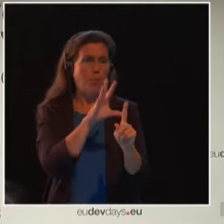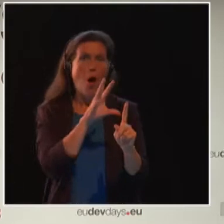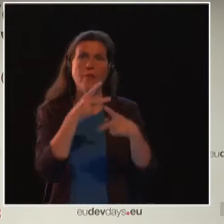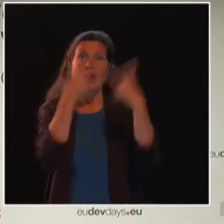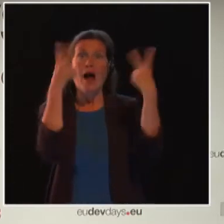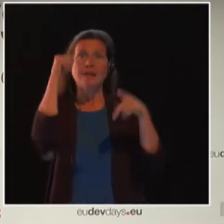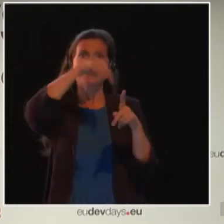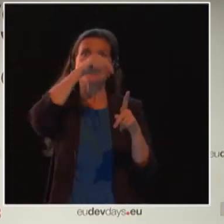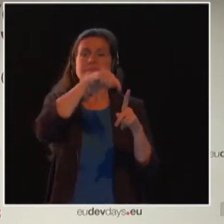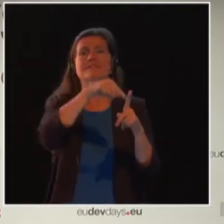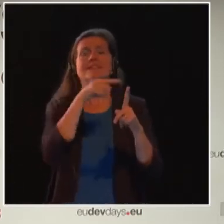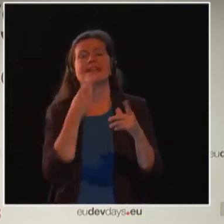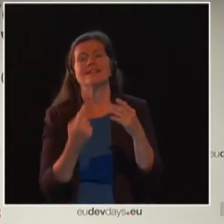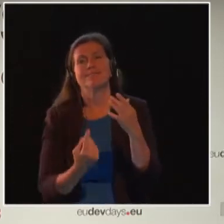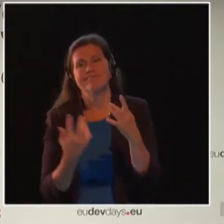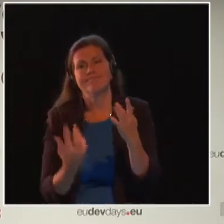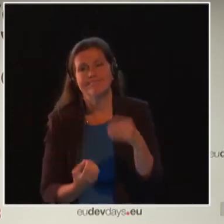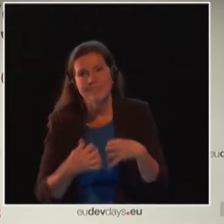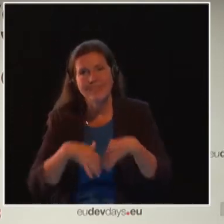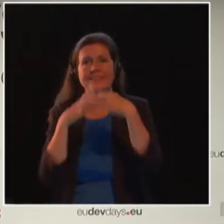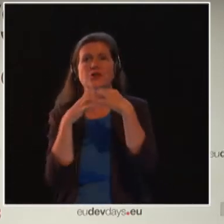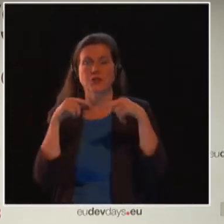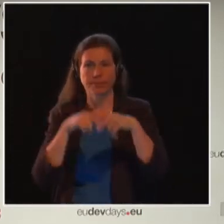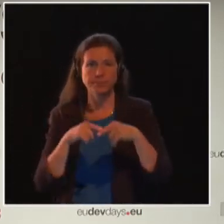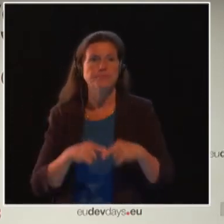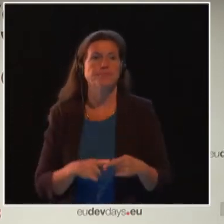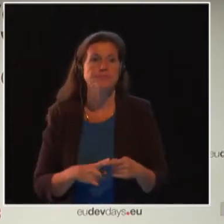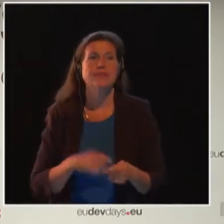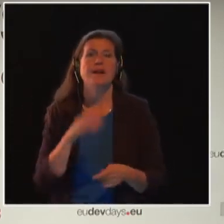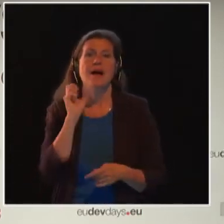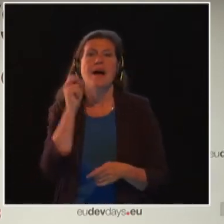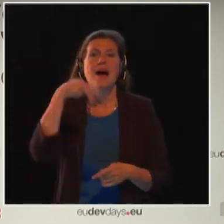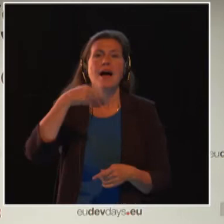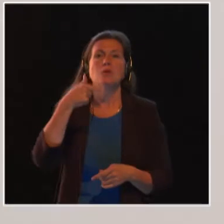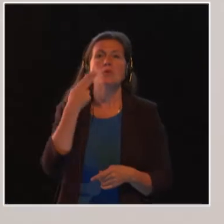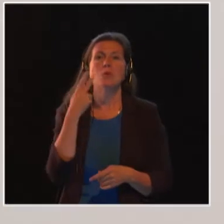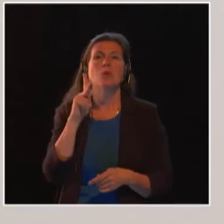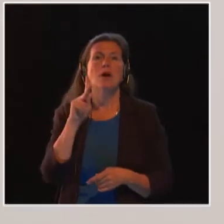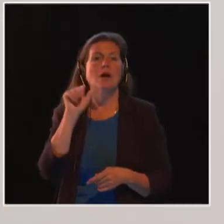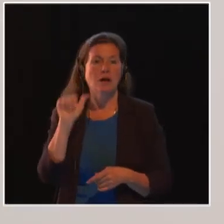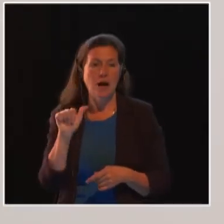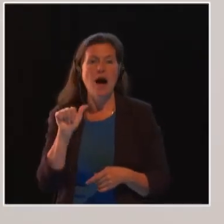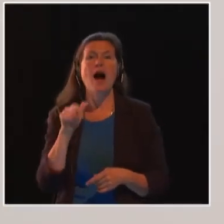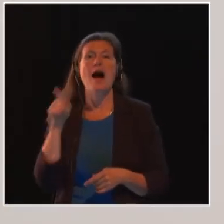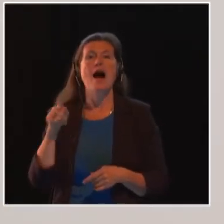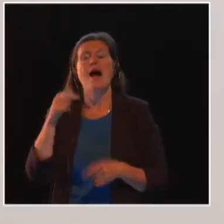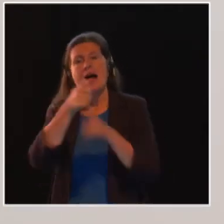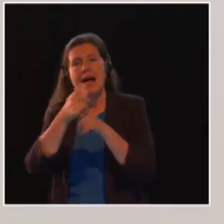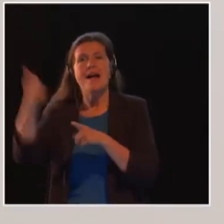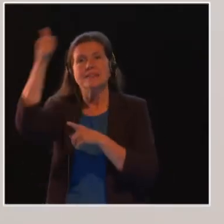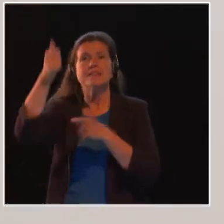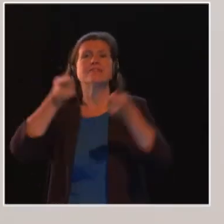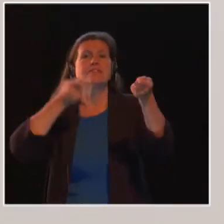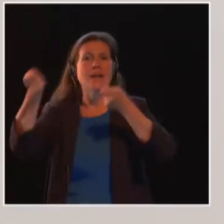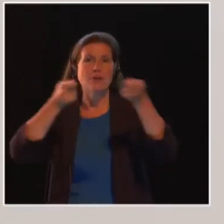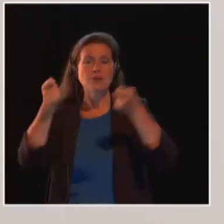happy to introduce them. Fumzile Lambao-Engukha, the Undersecretary General and Executive Director of UN Women.